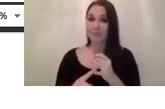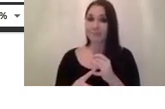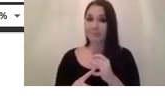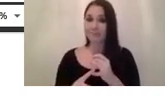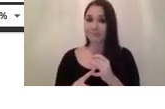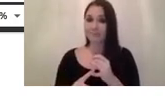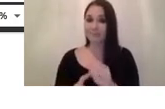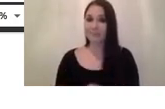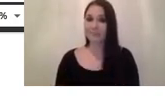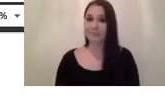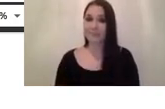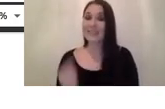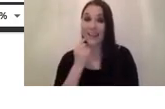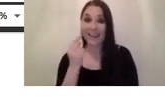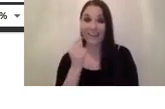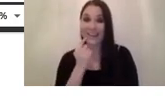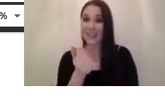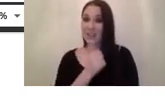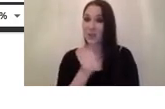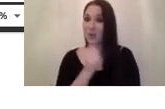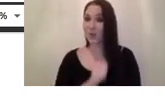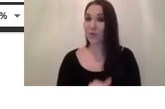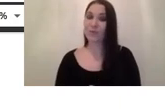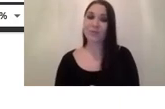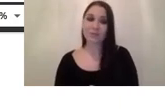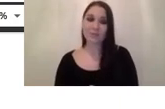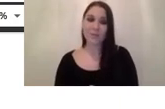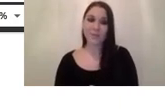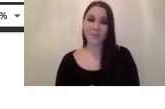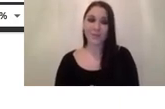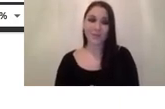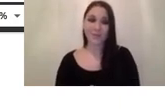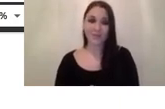there is a usage um the the